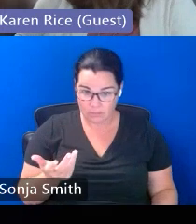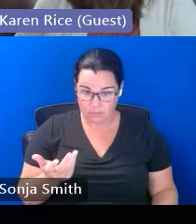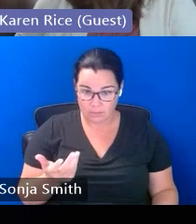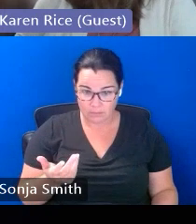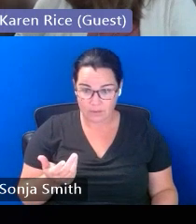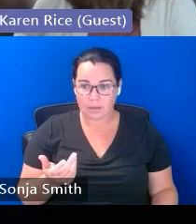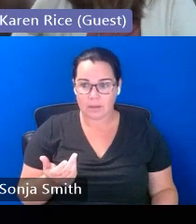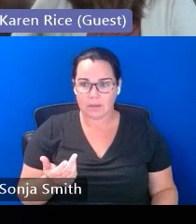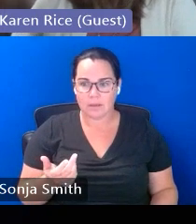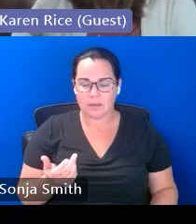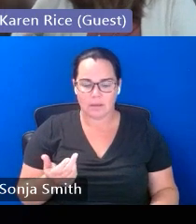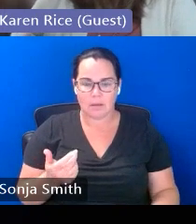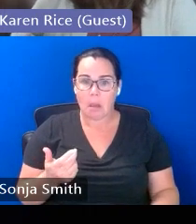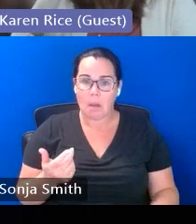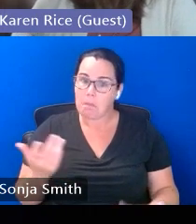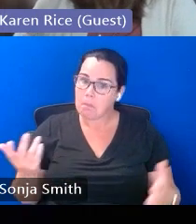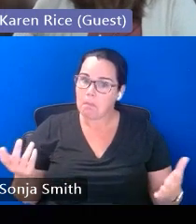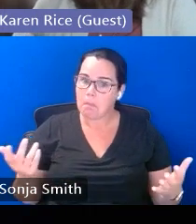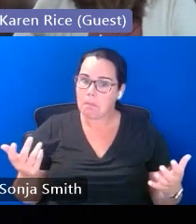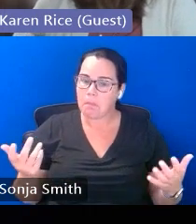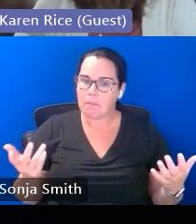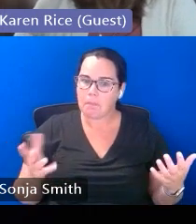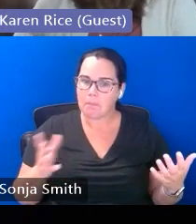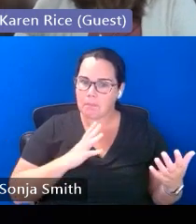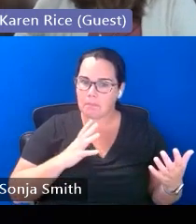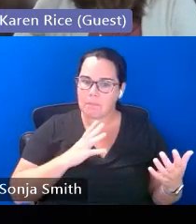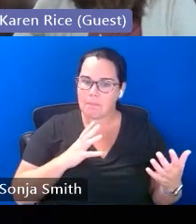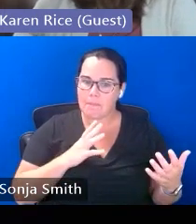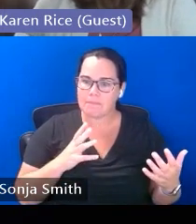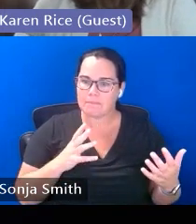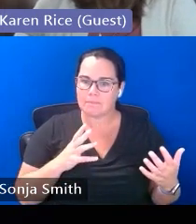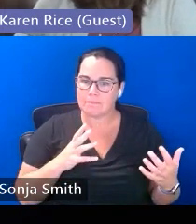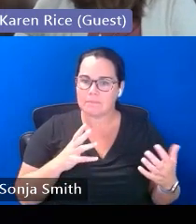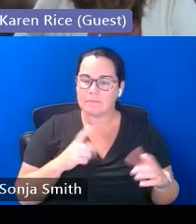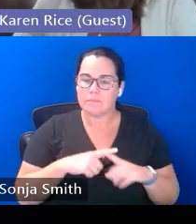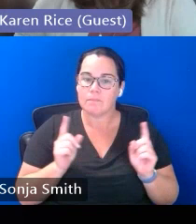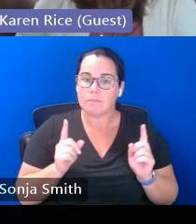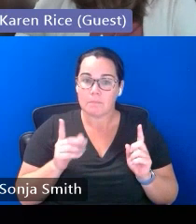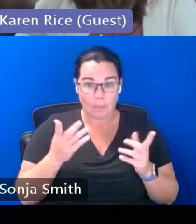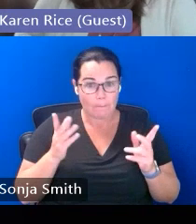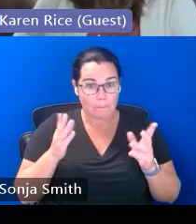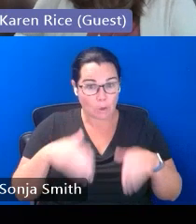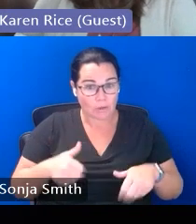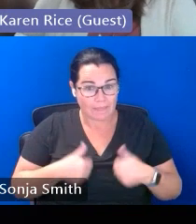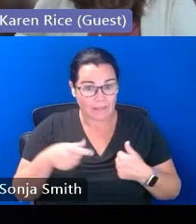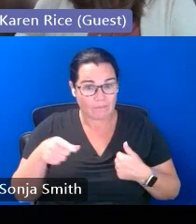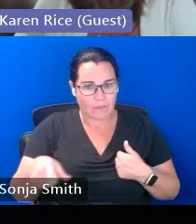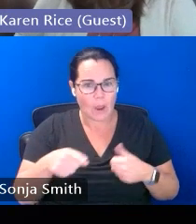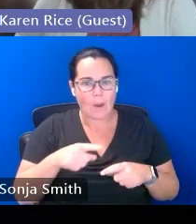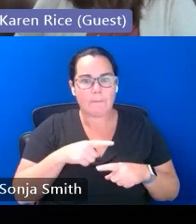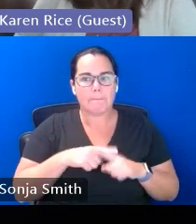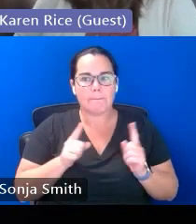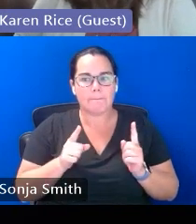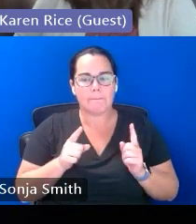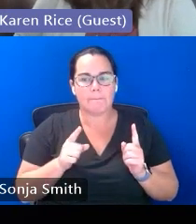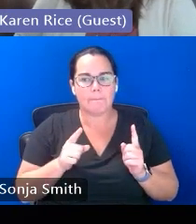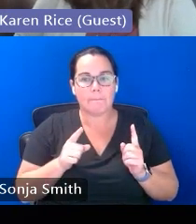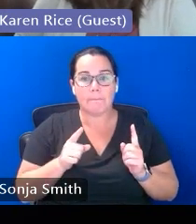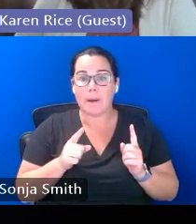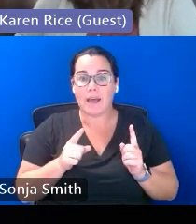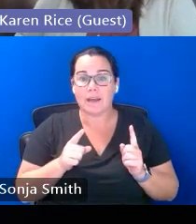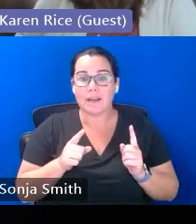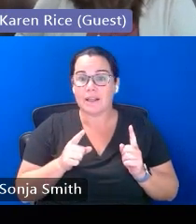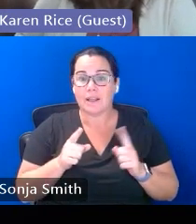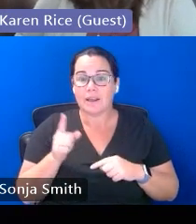temporarily staying there it was that the person whose residence it actually was who had the family doubled up with them couldn't accept